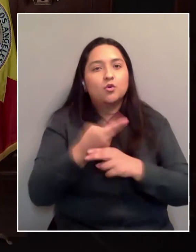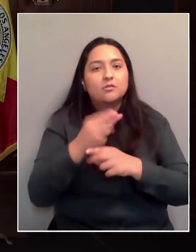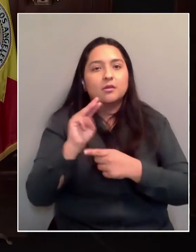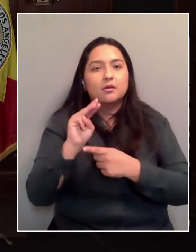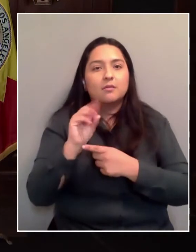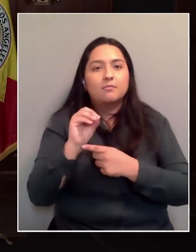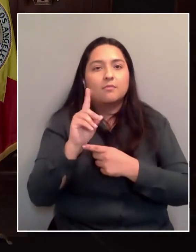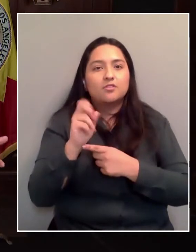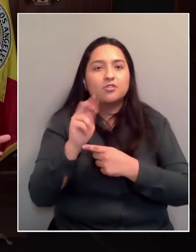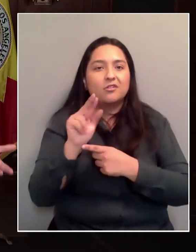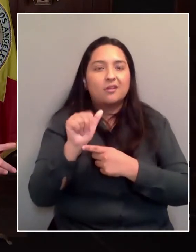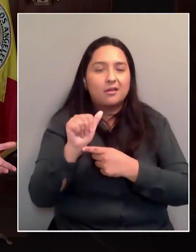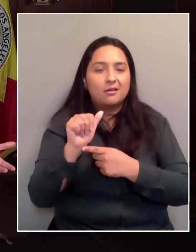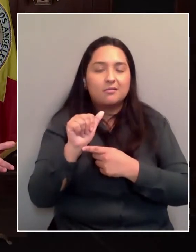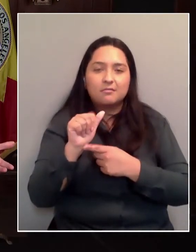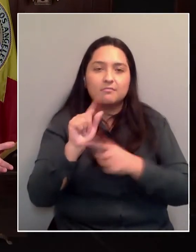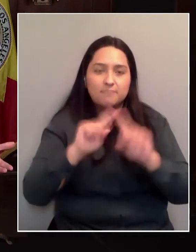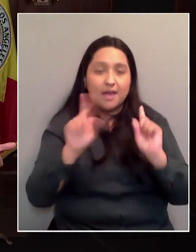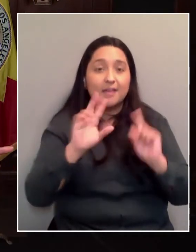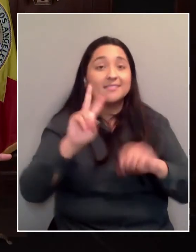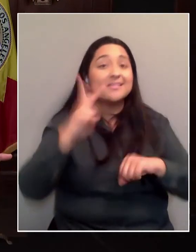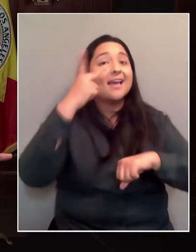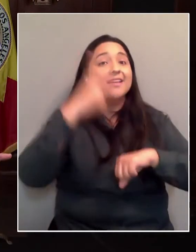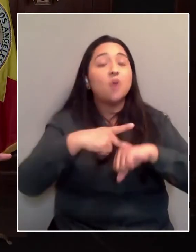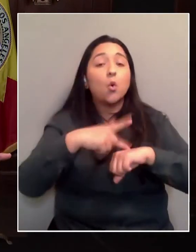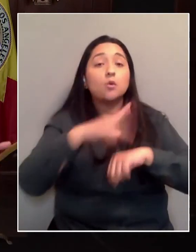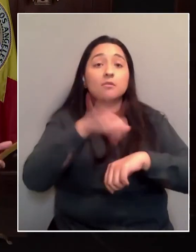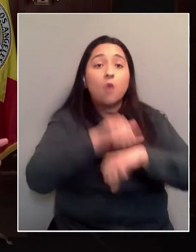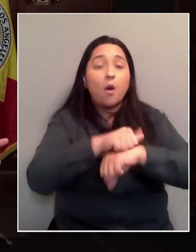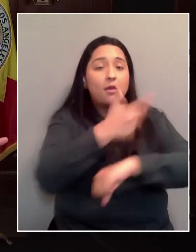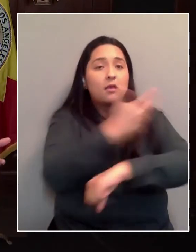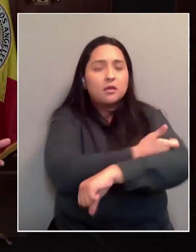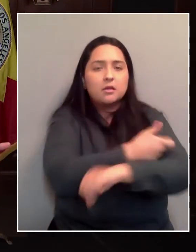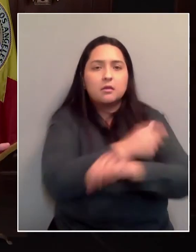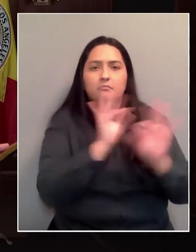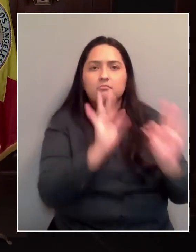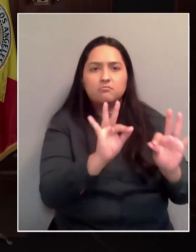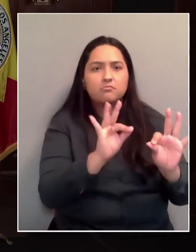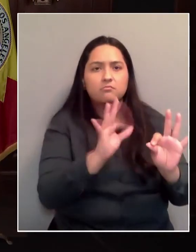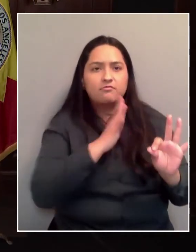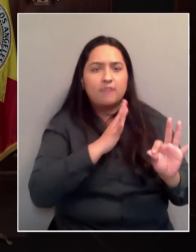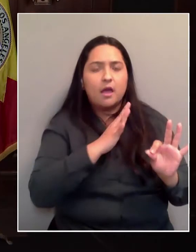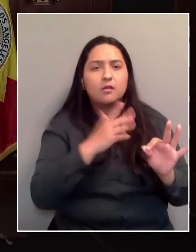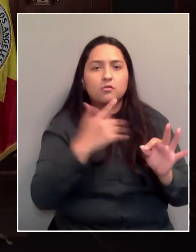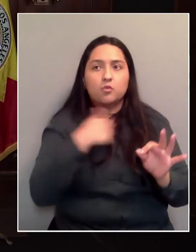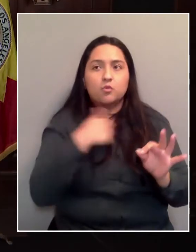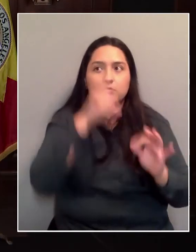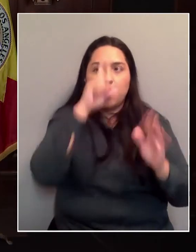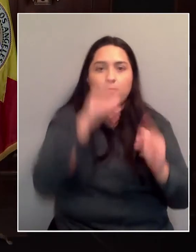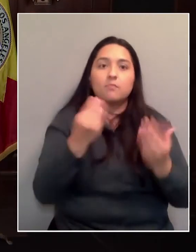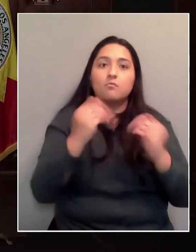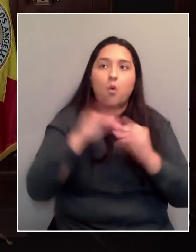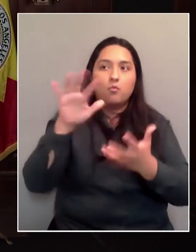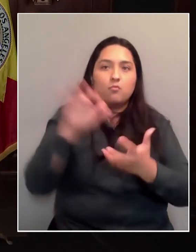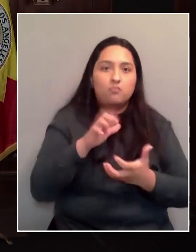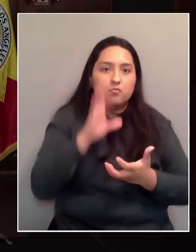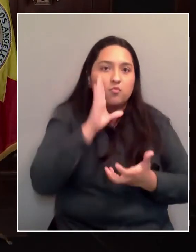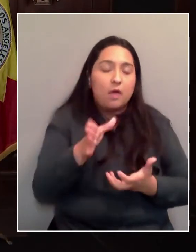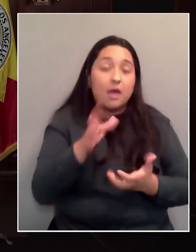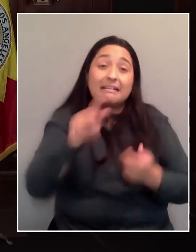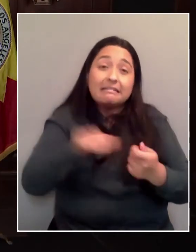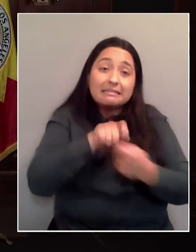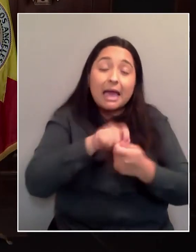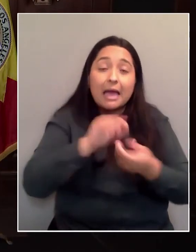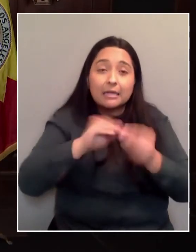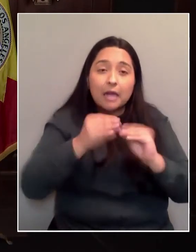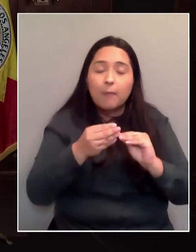timing. We do anticipate more doses coming next week. We're told more will come, though we don't have an exact number and we feel comfortable. And